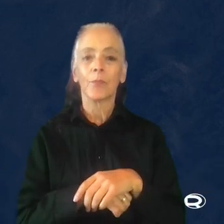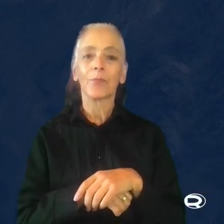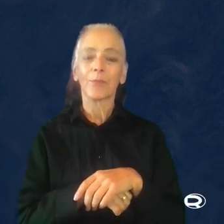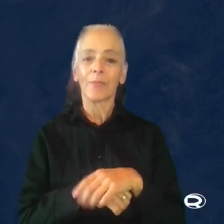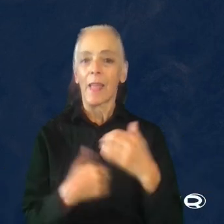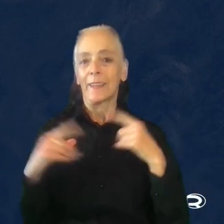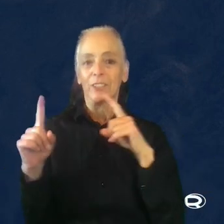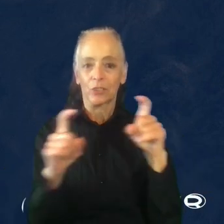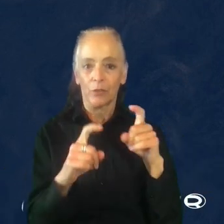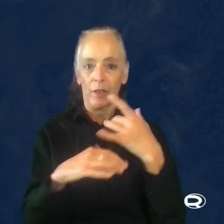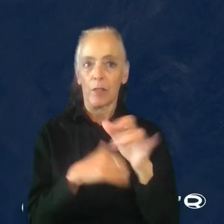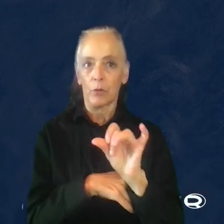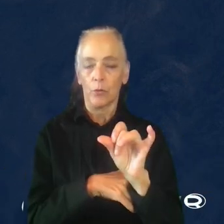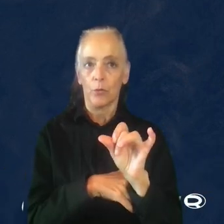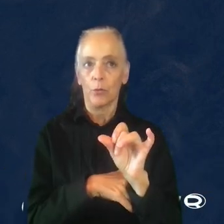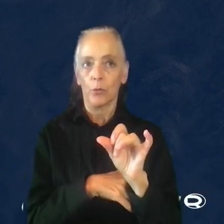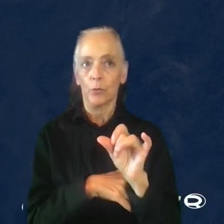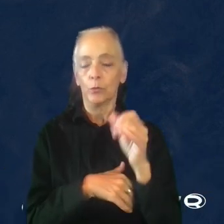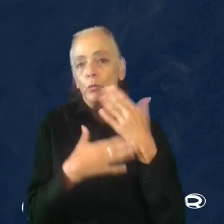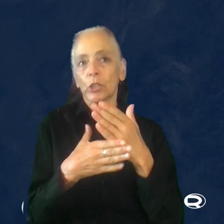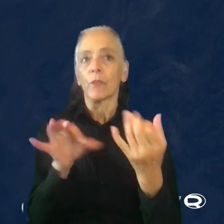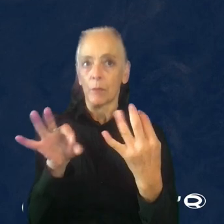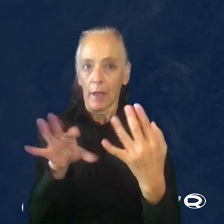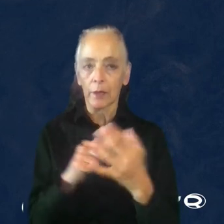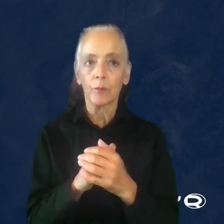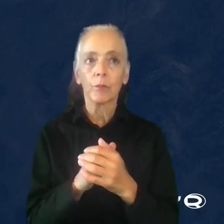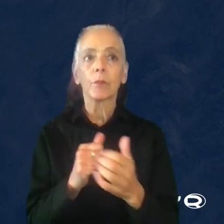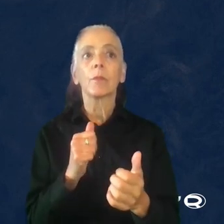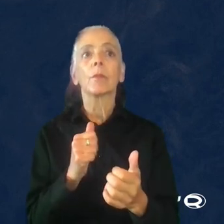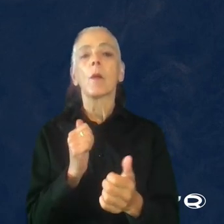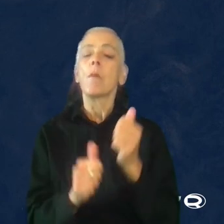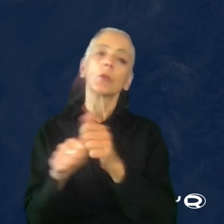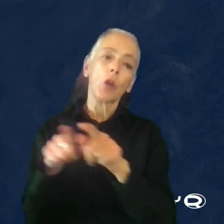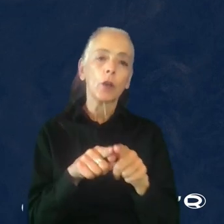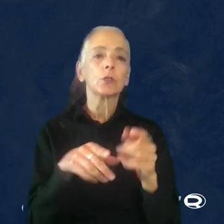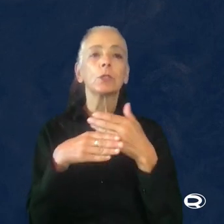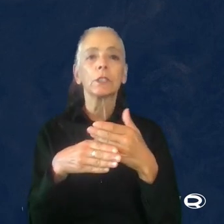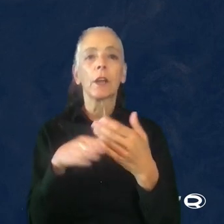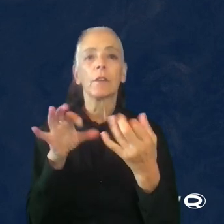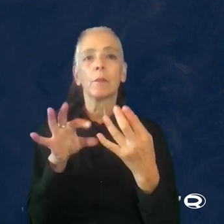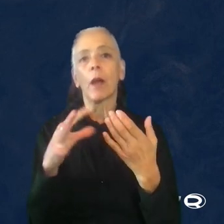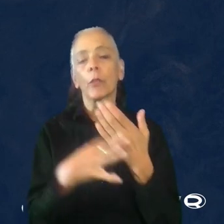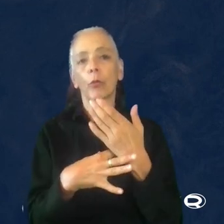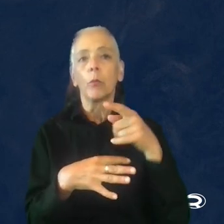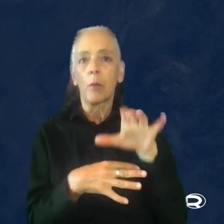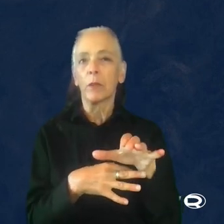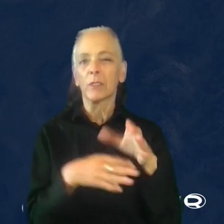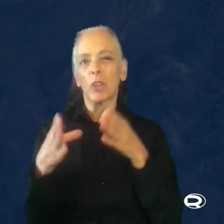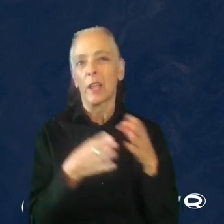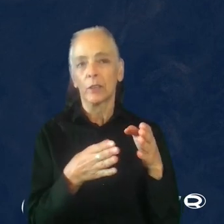survey available to fill in to share the feedback. But most also shared feedback on public channels with the wider team.